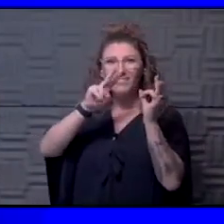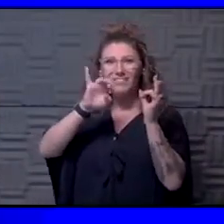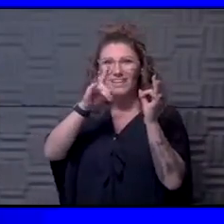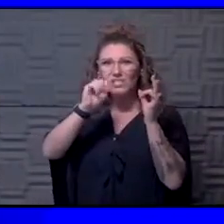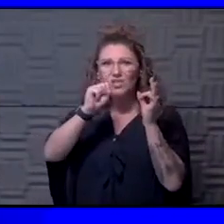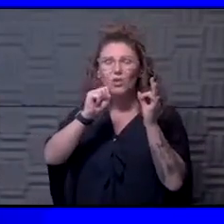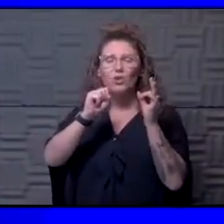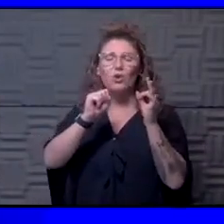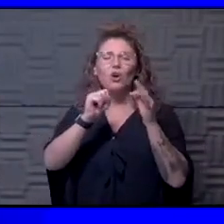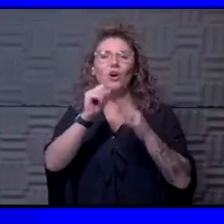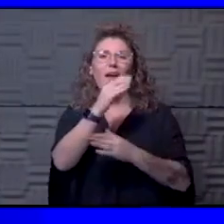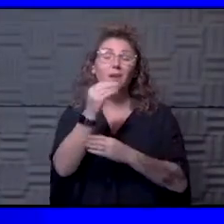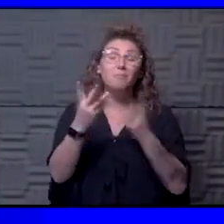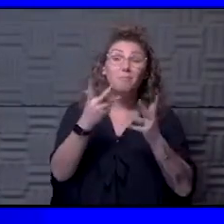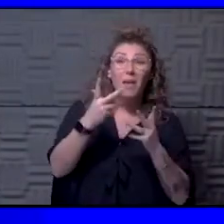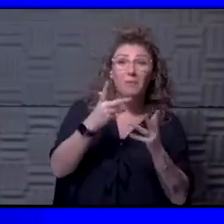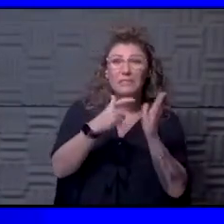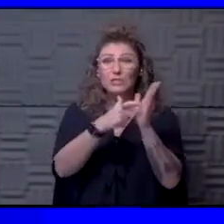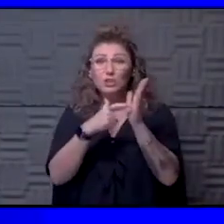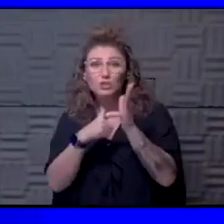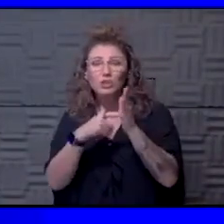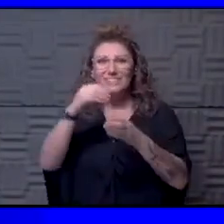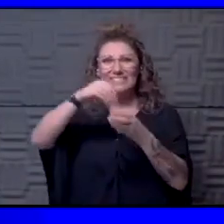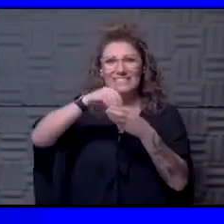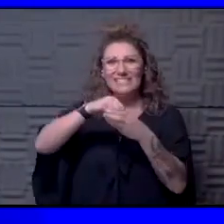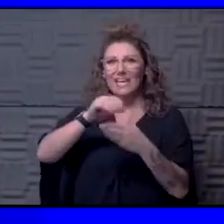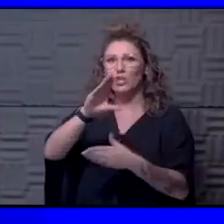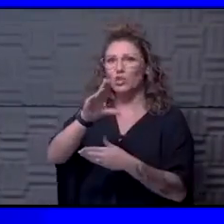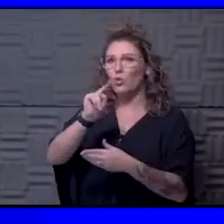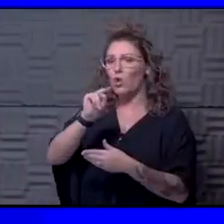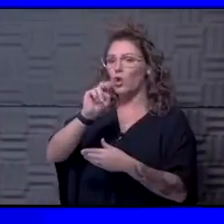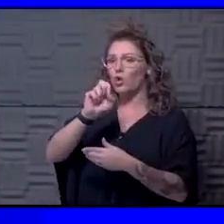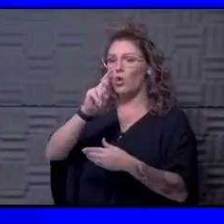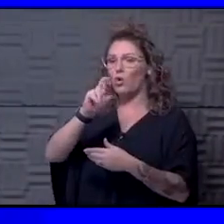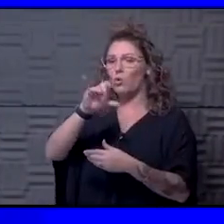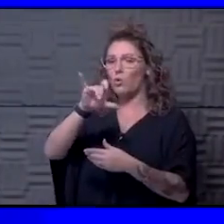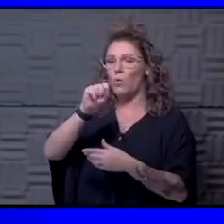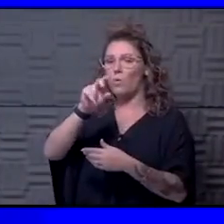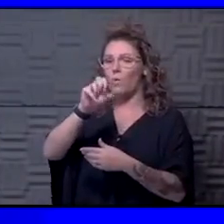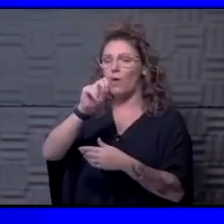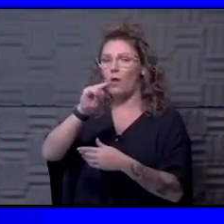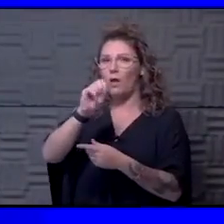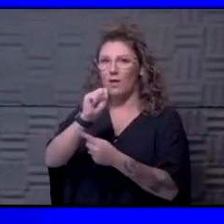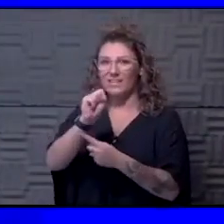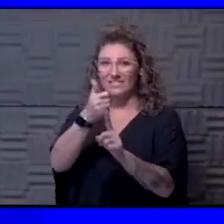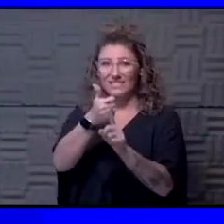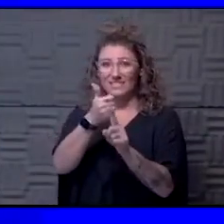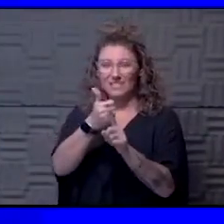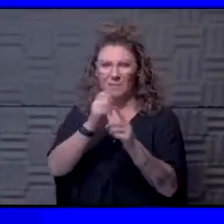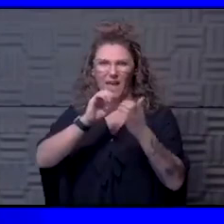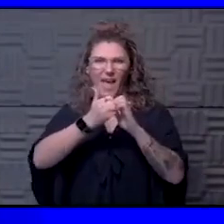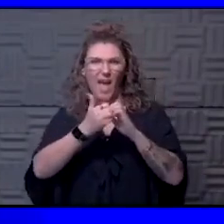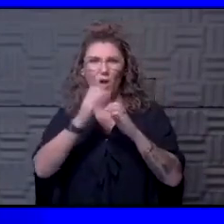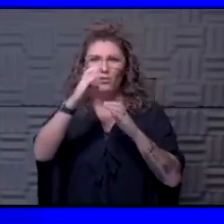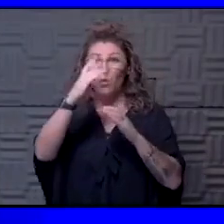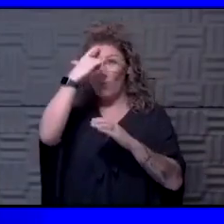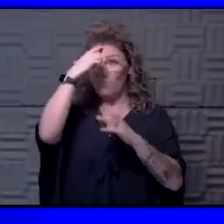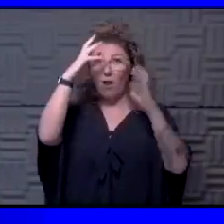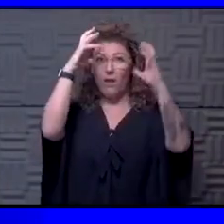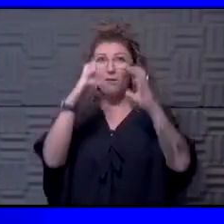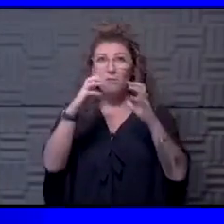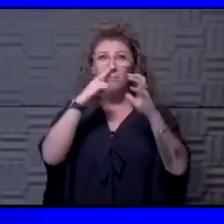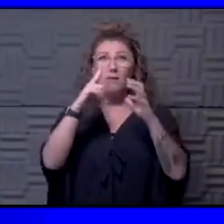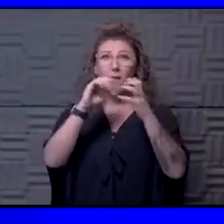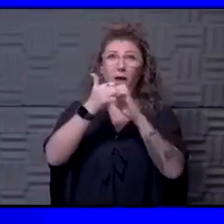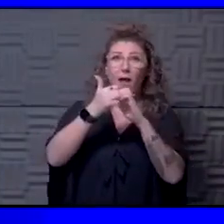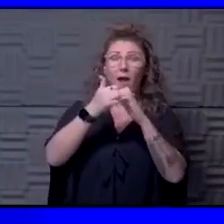some of that scarring or inflammation in the neurons itself, just decreasing the way that the synapses work, that your decisions are